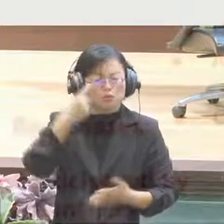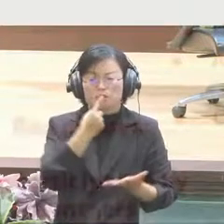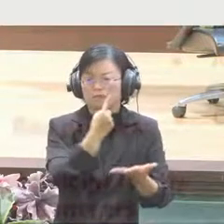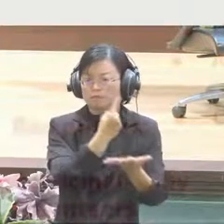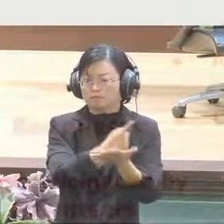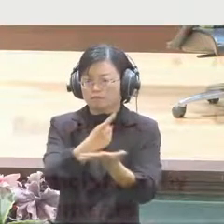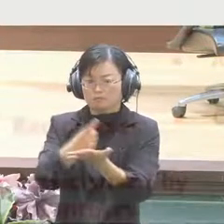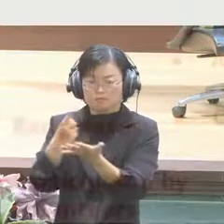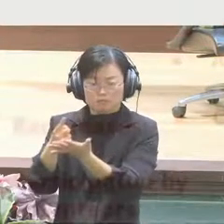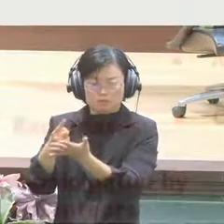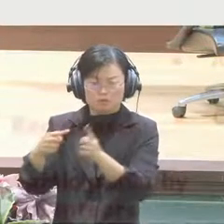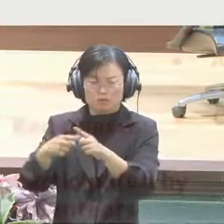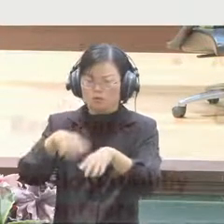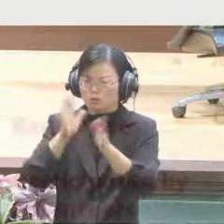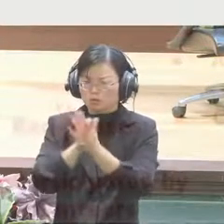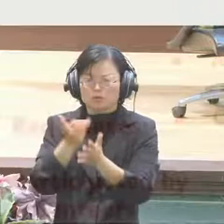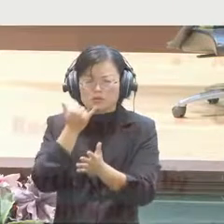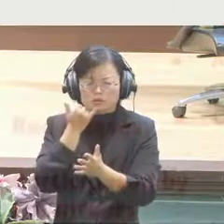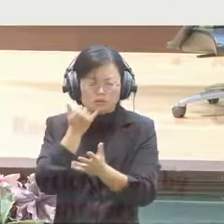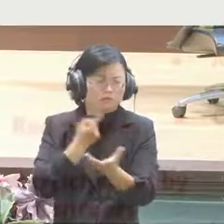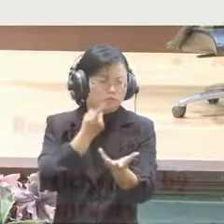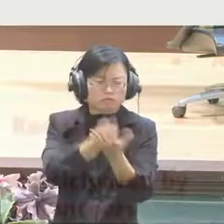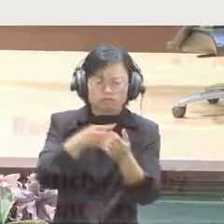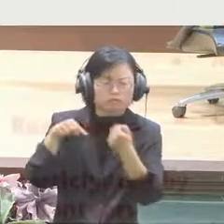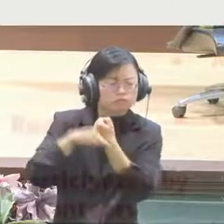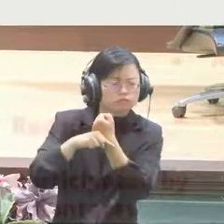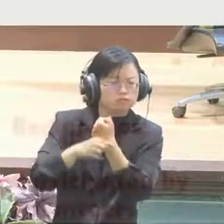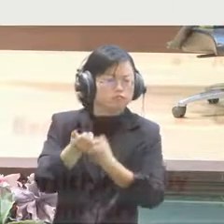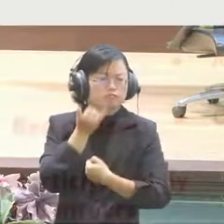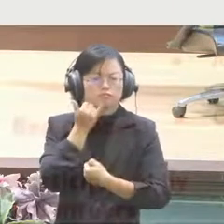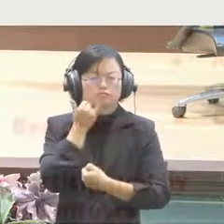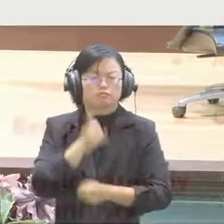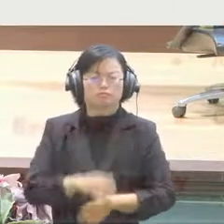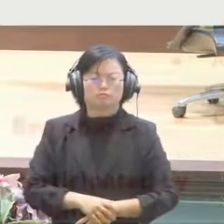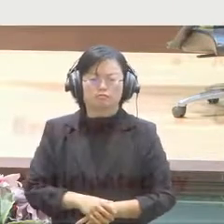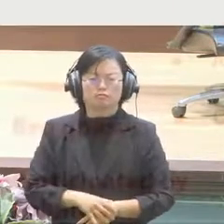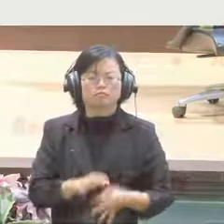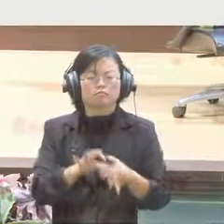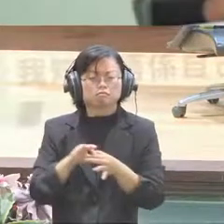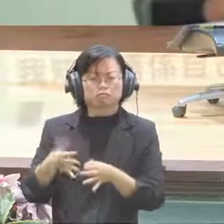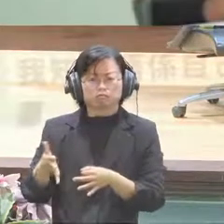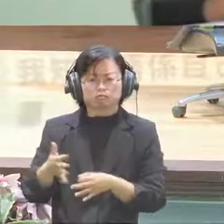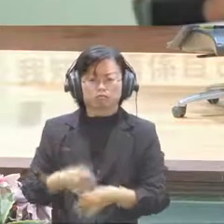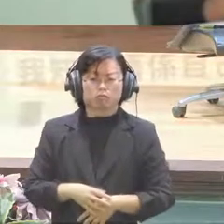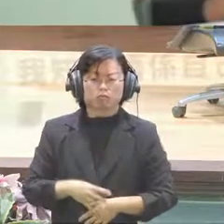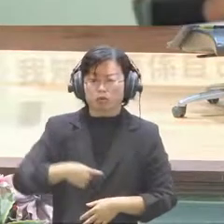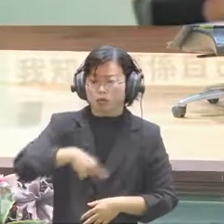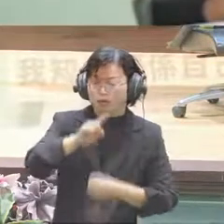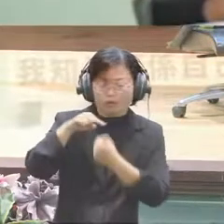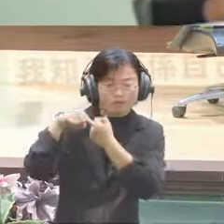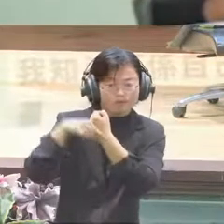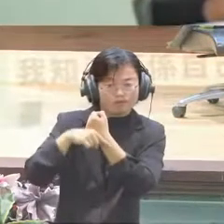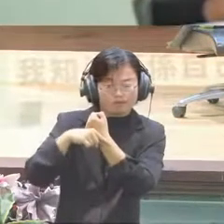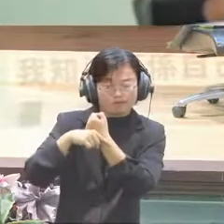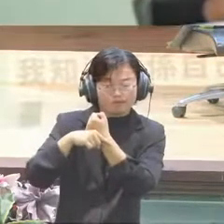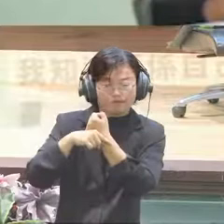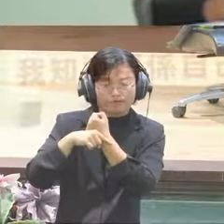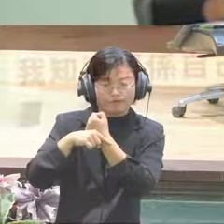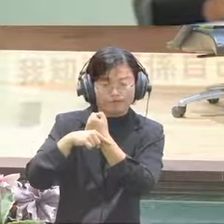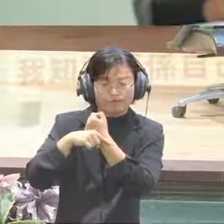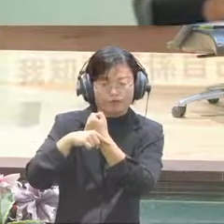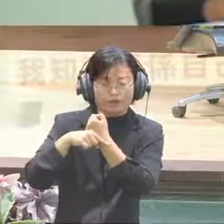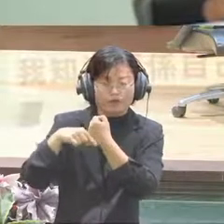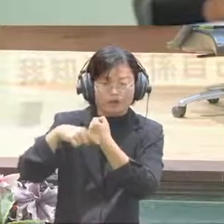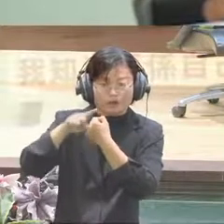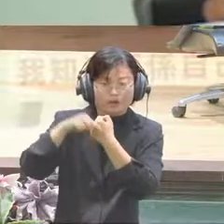could participate in this kind of data compilation and verification. But in recent